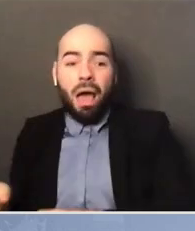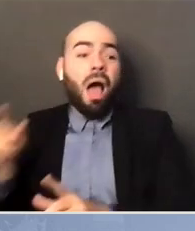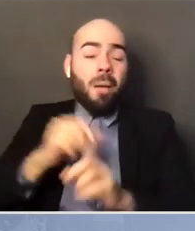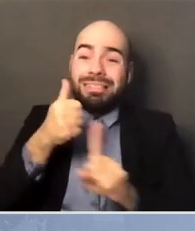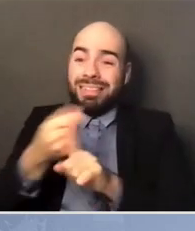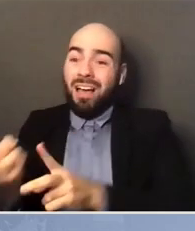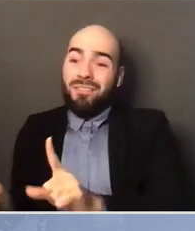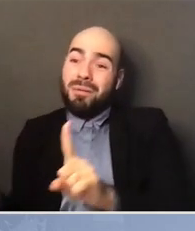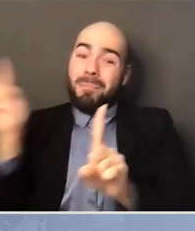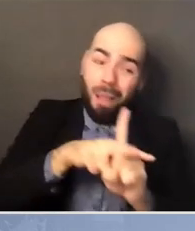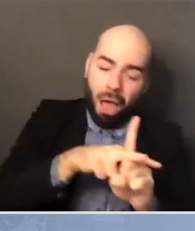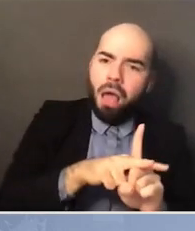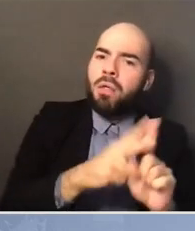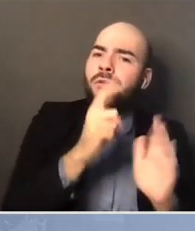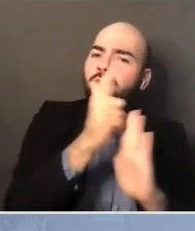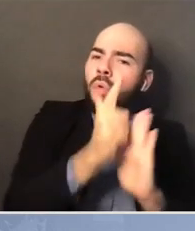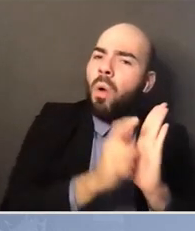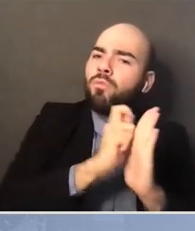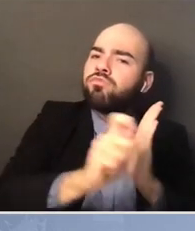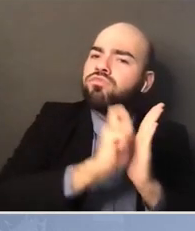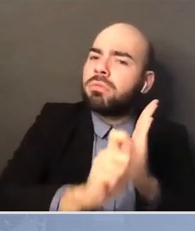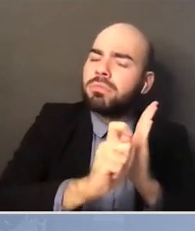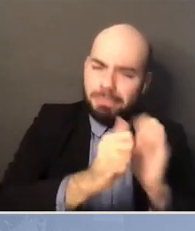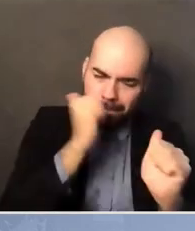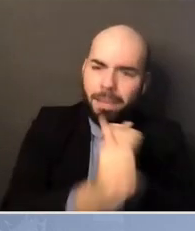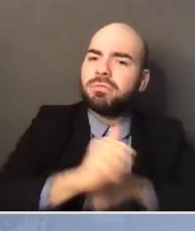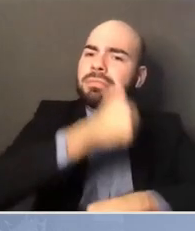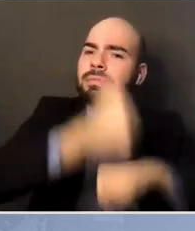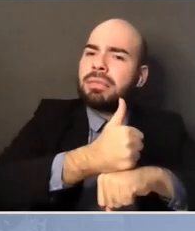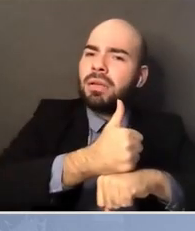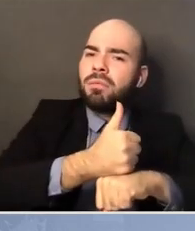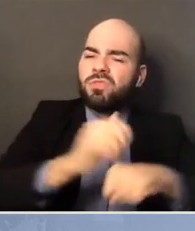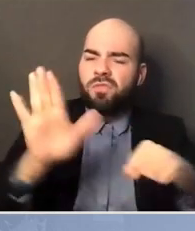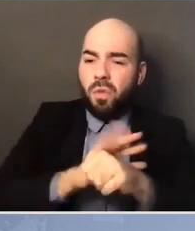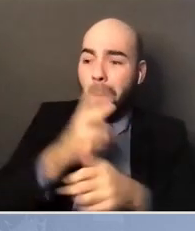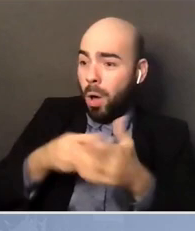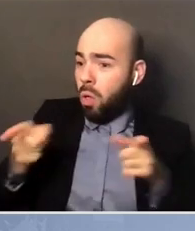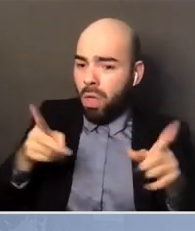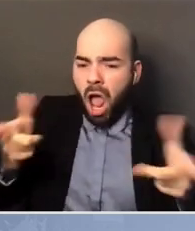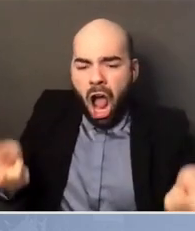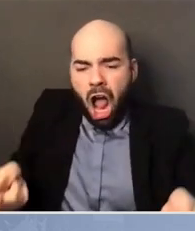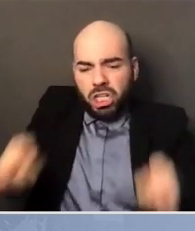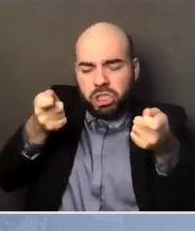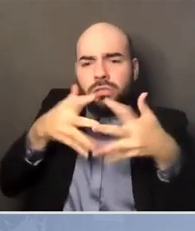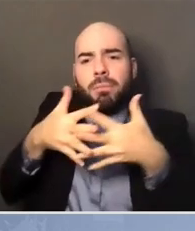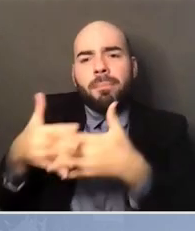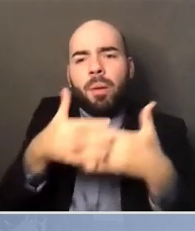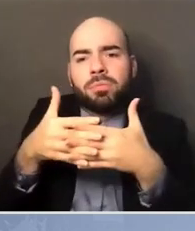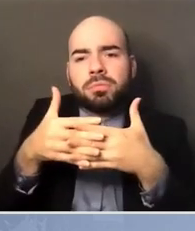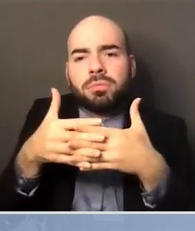change the country for the better. And that is worth 15 minutes.